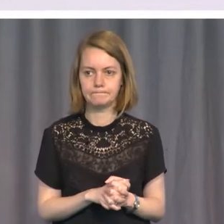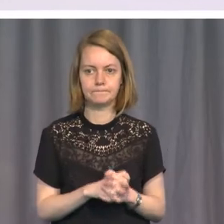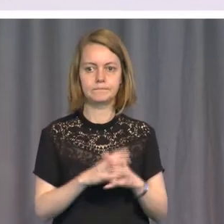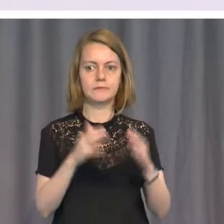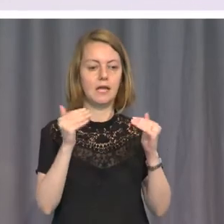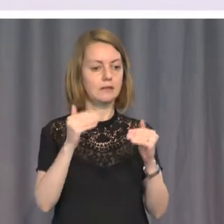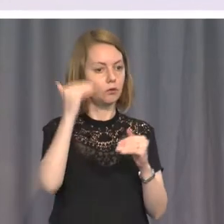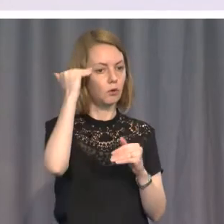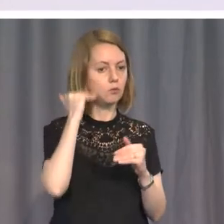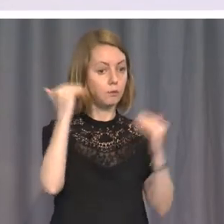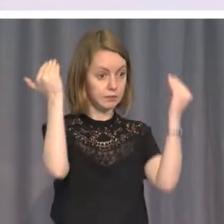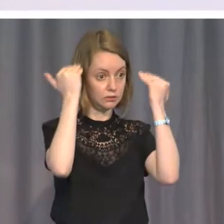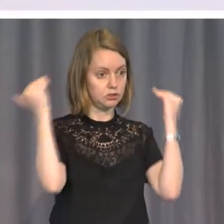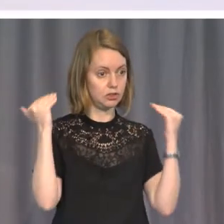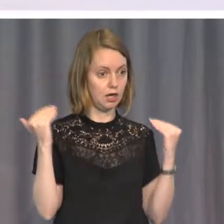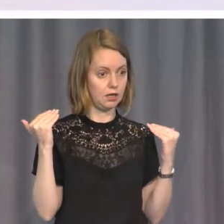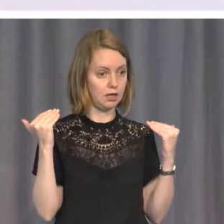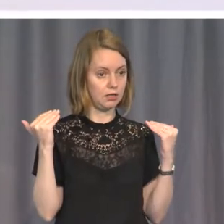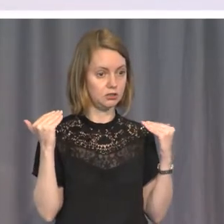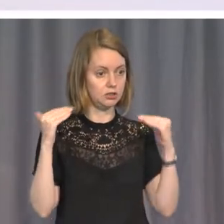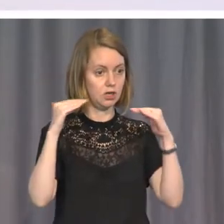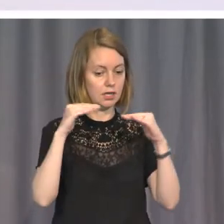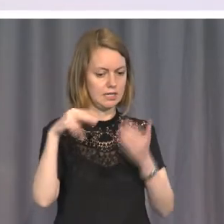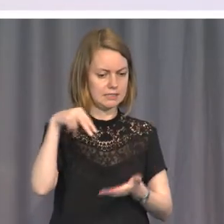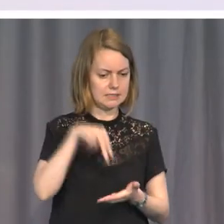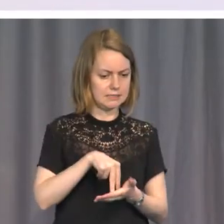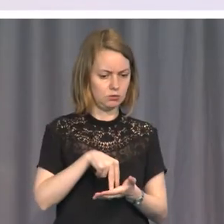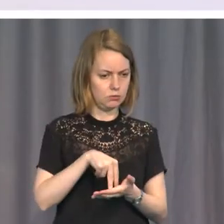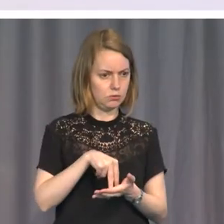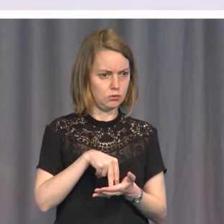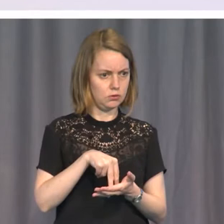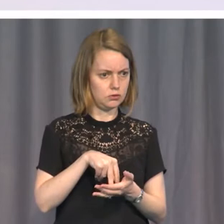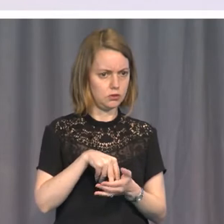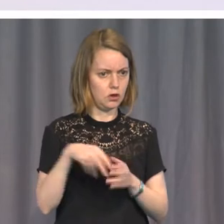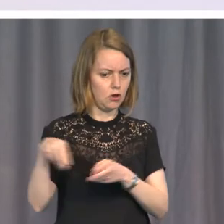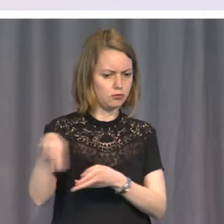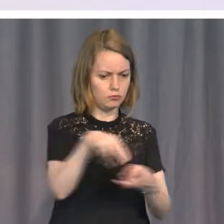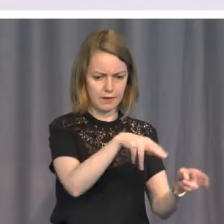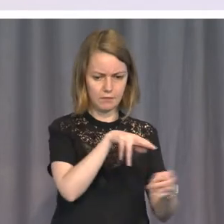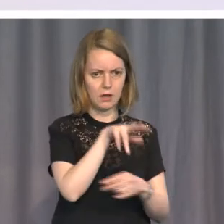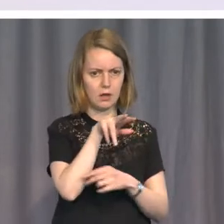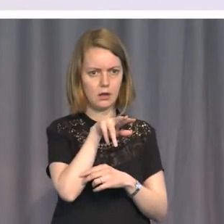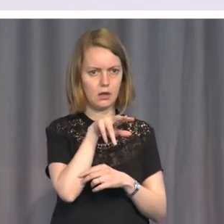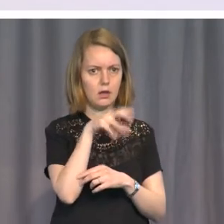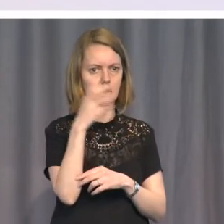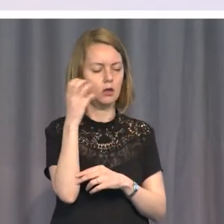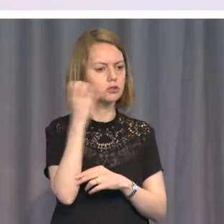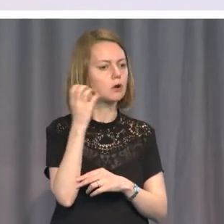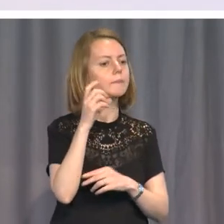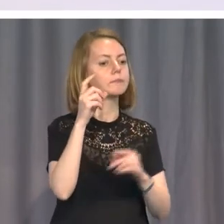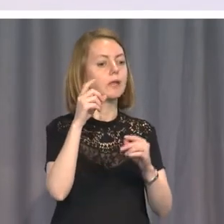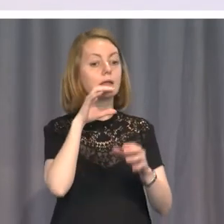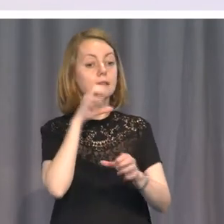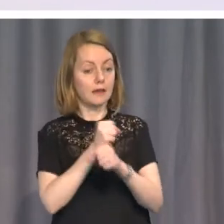balcony of Parliament House overlooking the river and to watch a fireworks display, a special fireworks